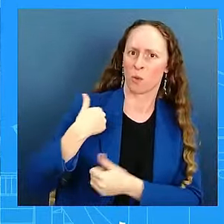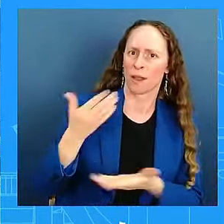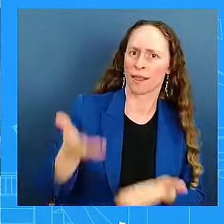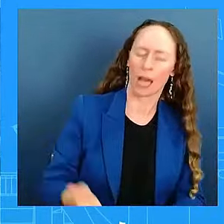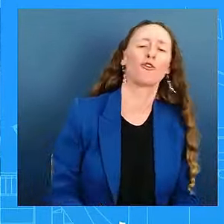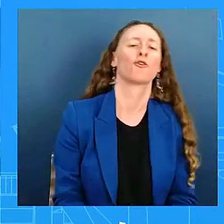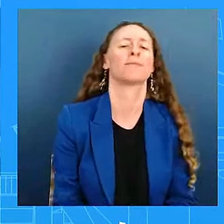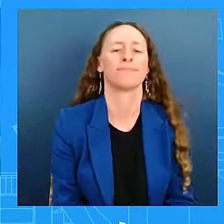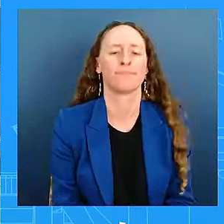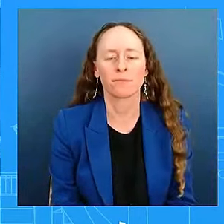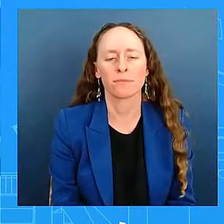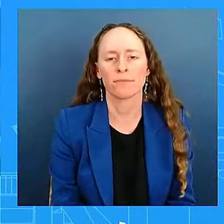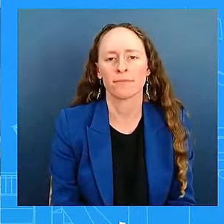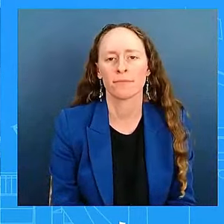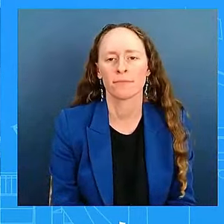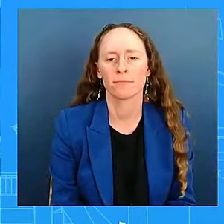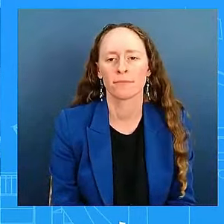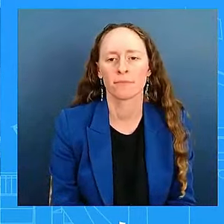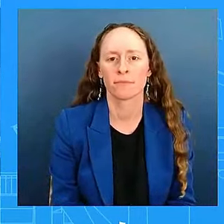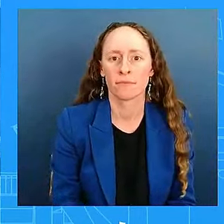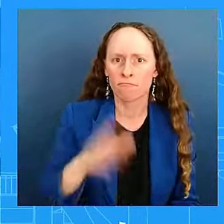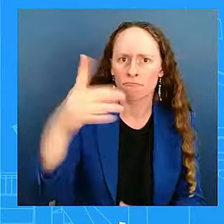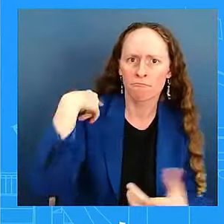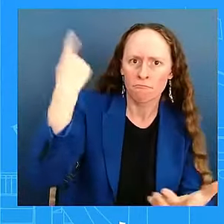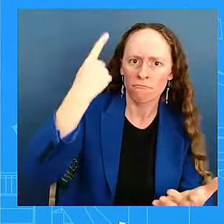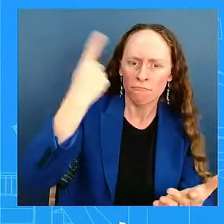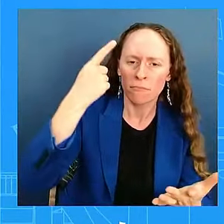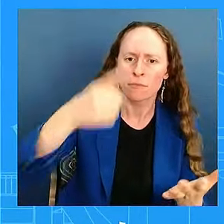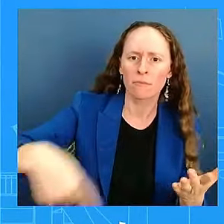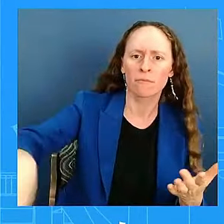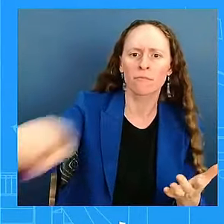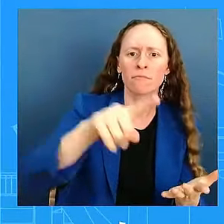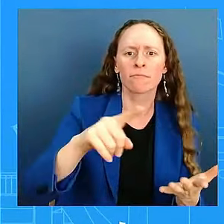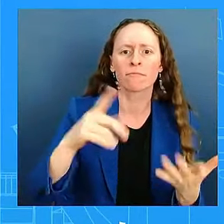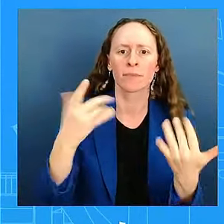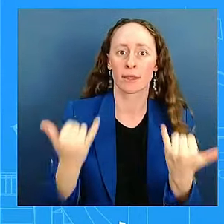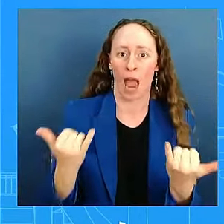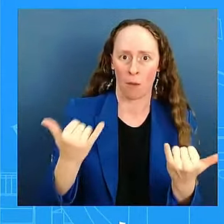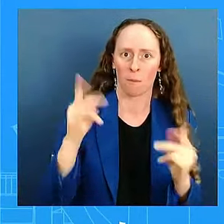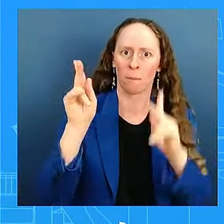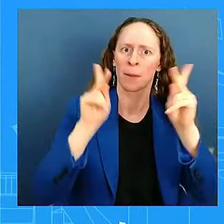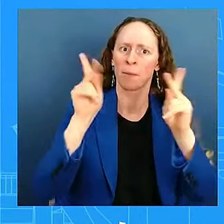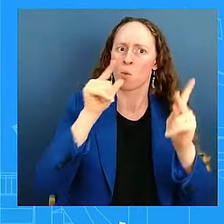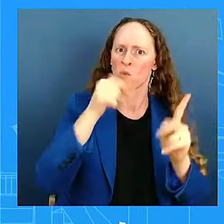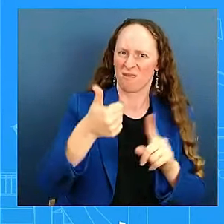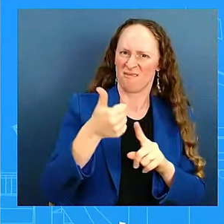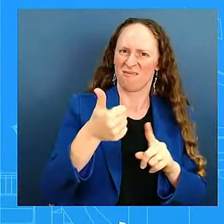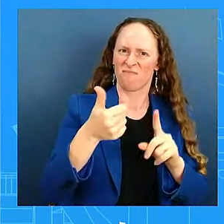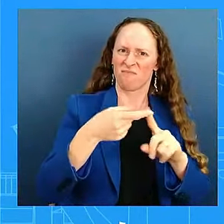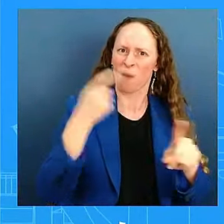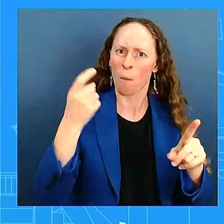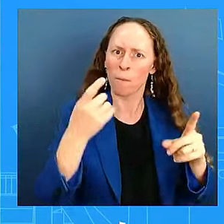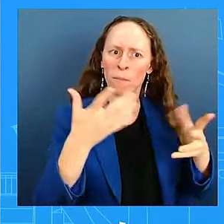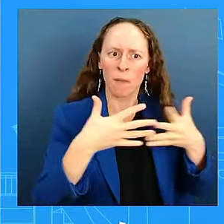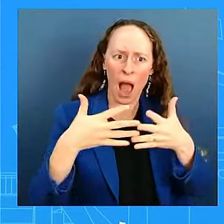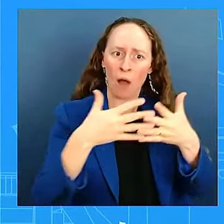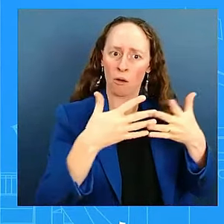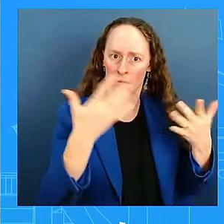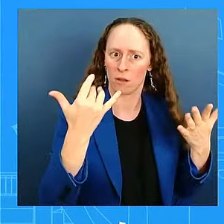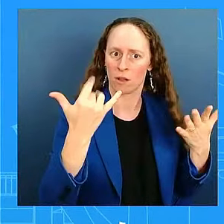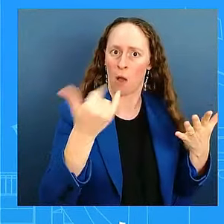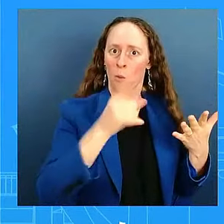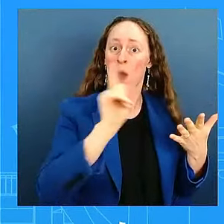citizens from Lebanon or elsewhere in the region? We have been very clear for some time now that U.S. should avail themselves